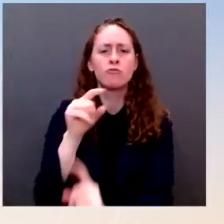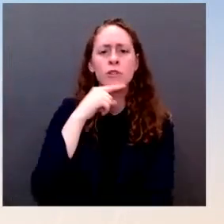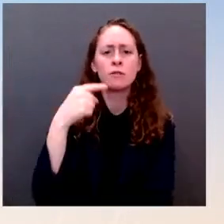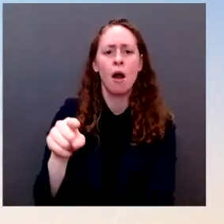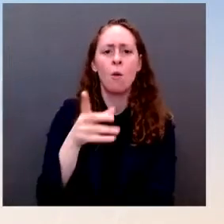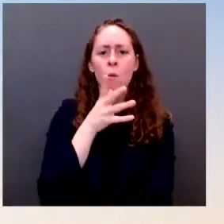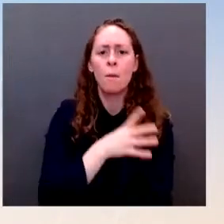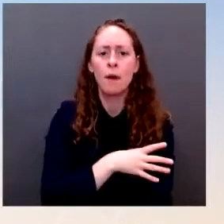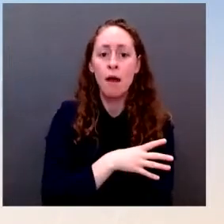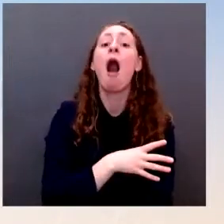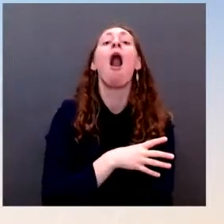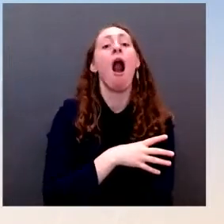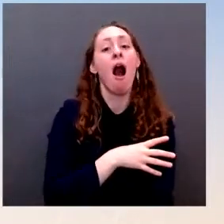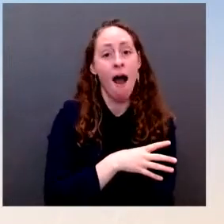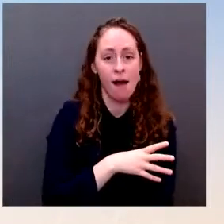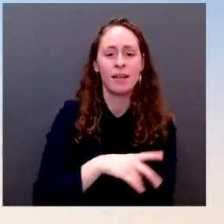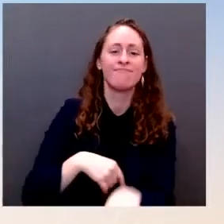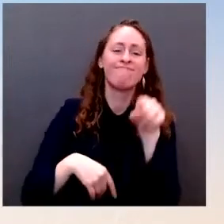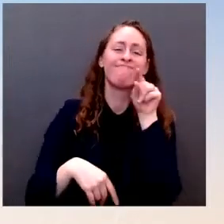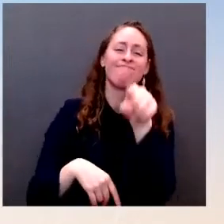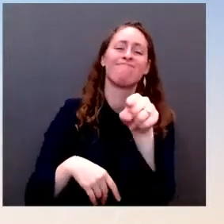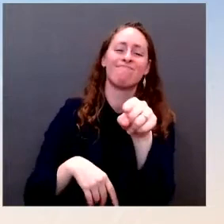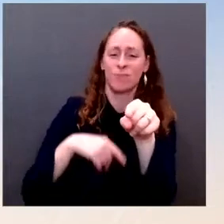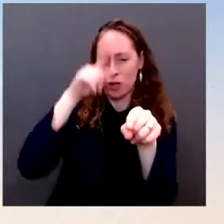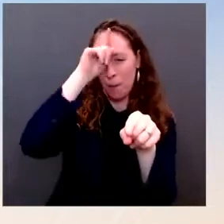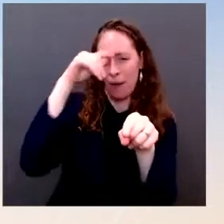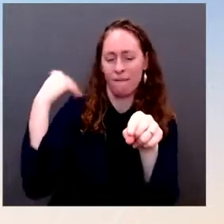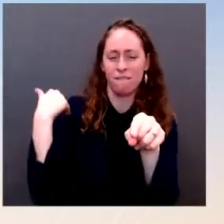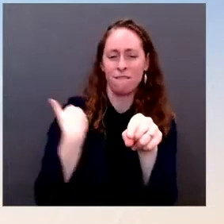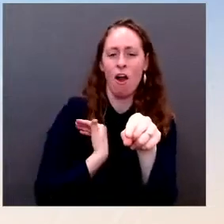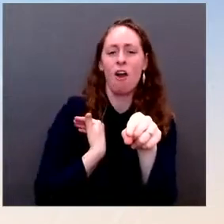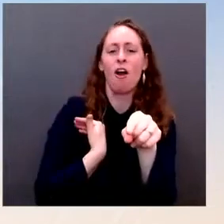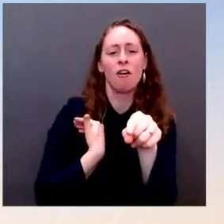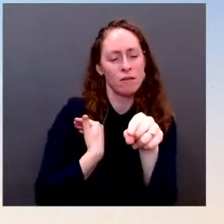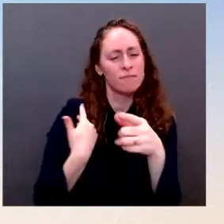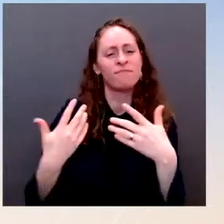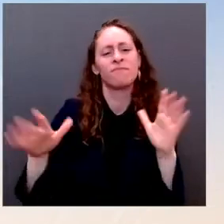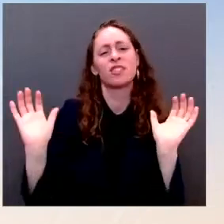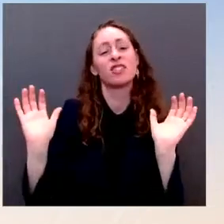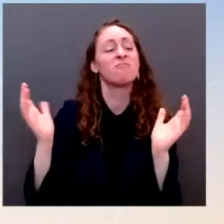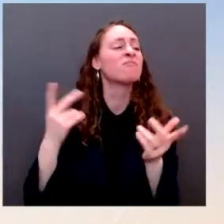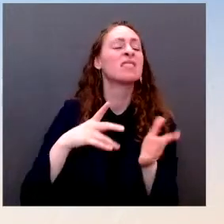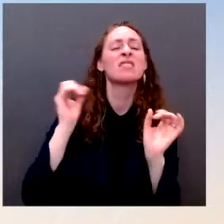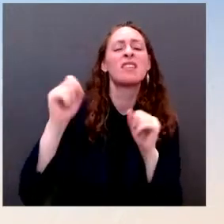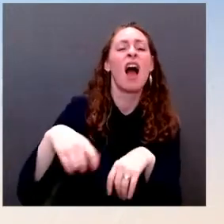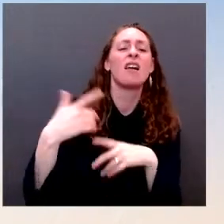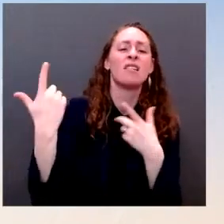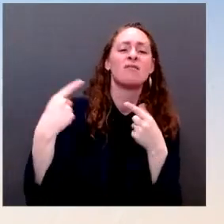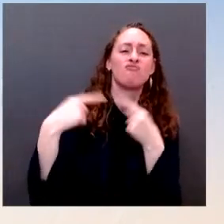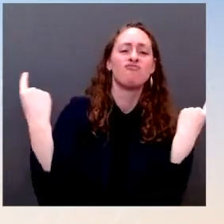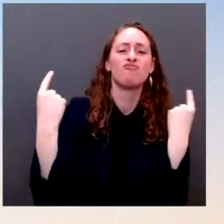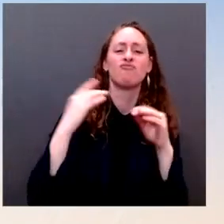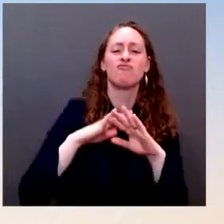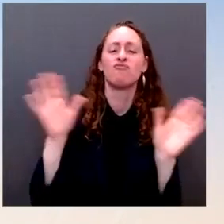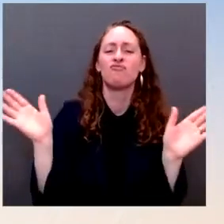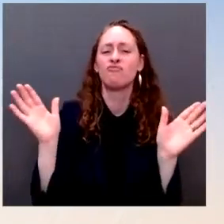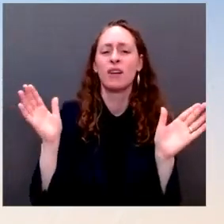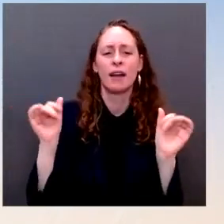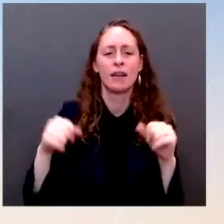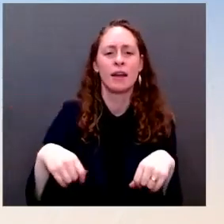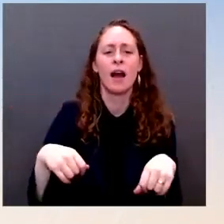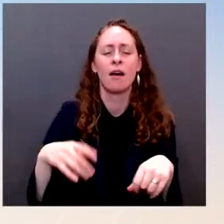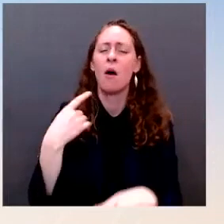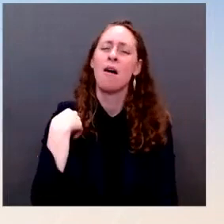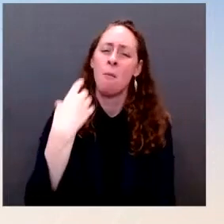-year-old Ukrainian boy. That is even more recently. So, our objective is to deny Russia the opportunity to use these lies to